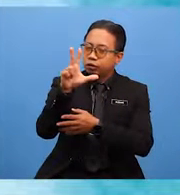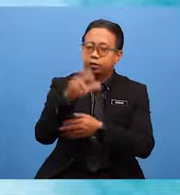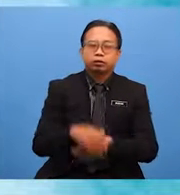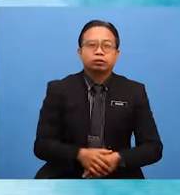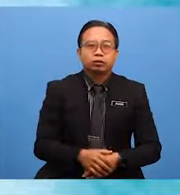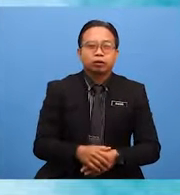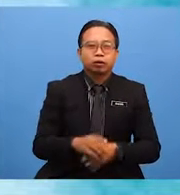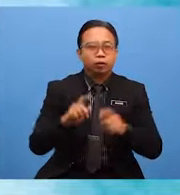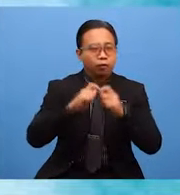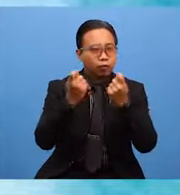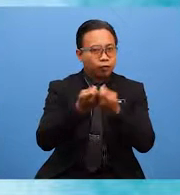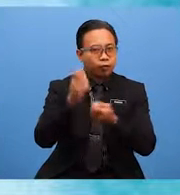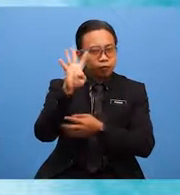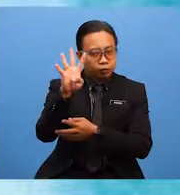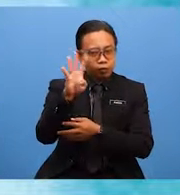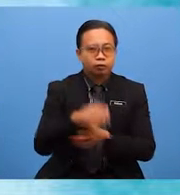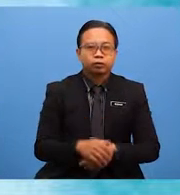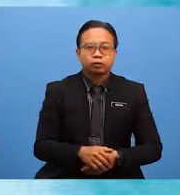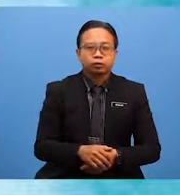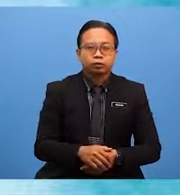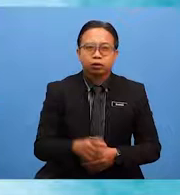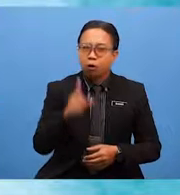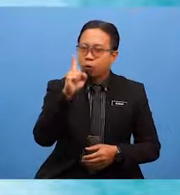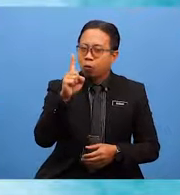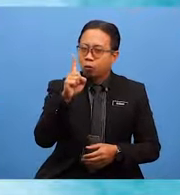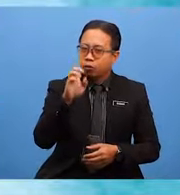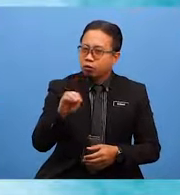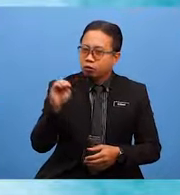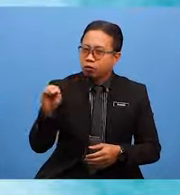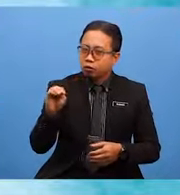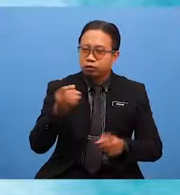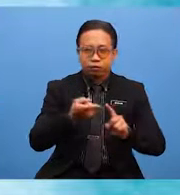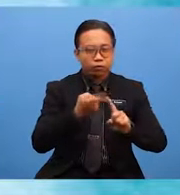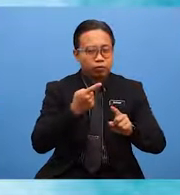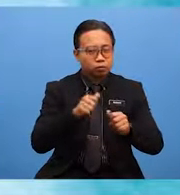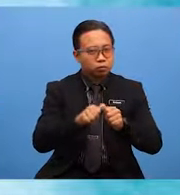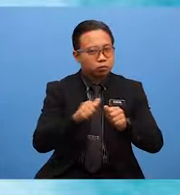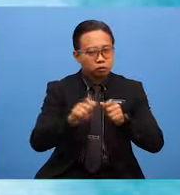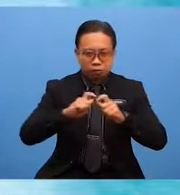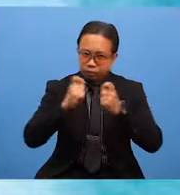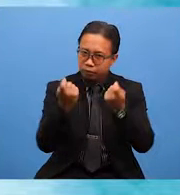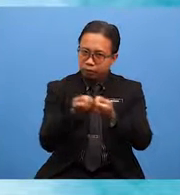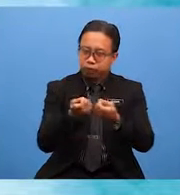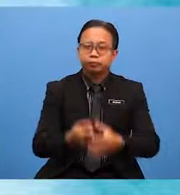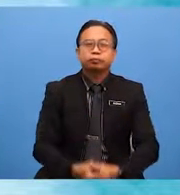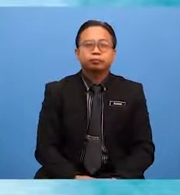and 1 student from each form for the state level.